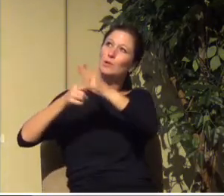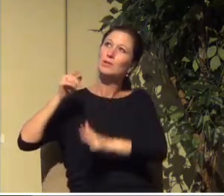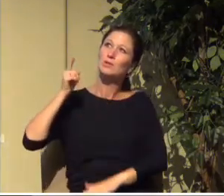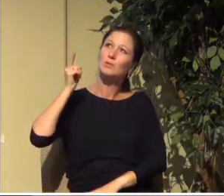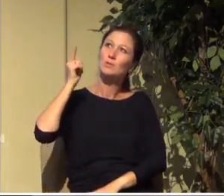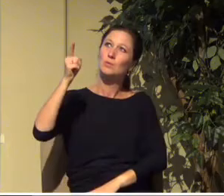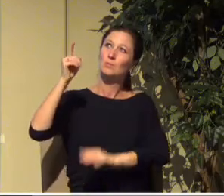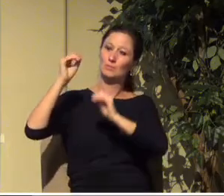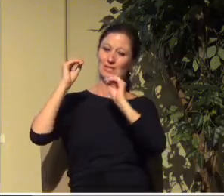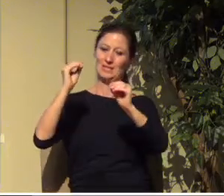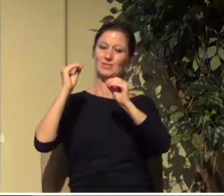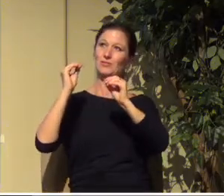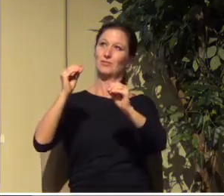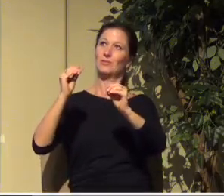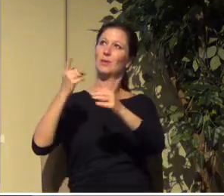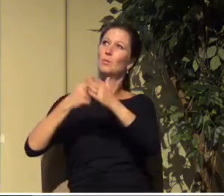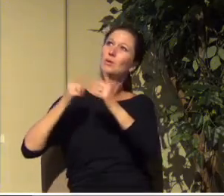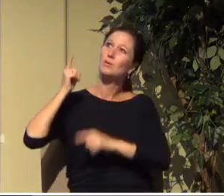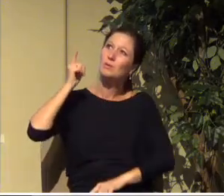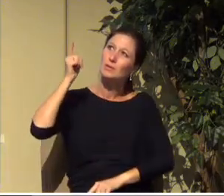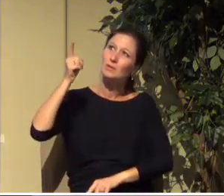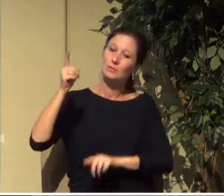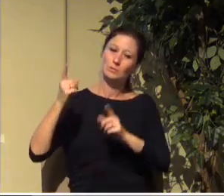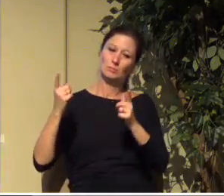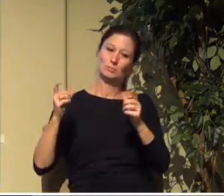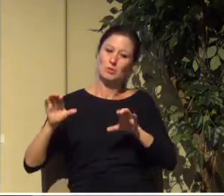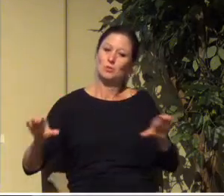what you do. And what you have done.